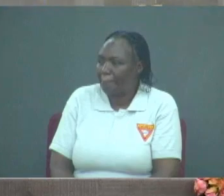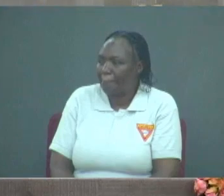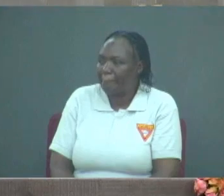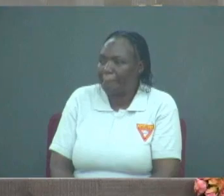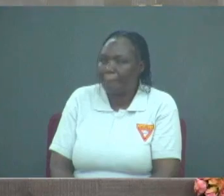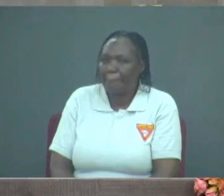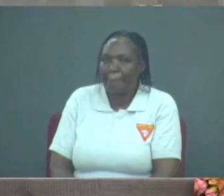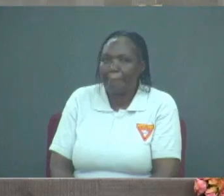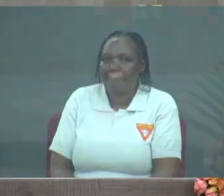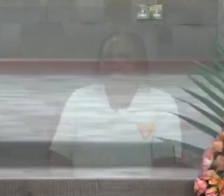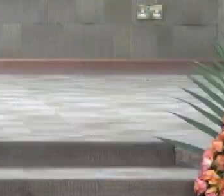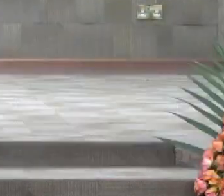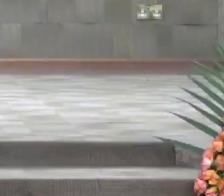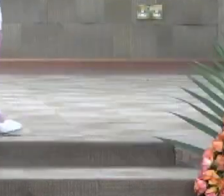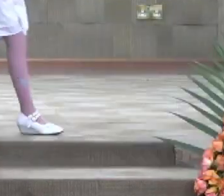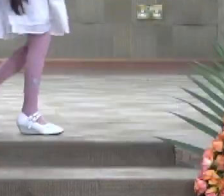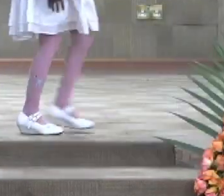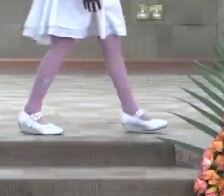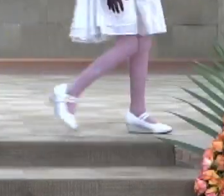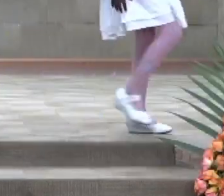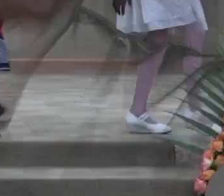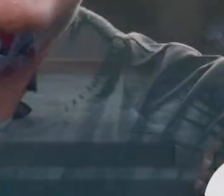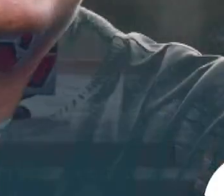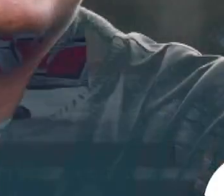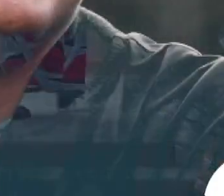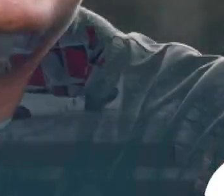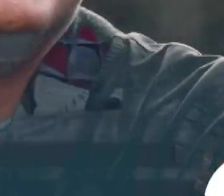God bless you